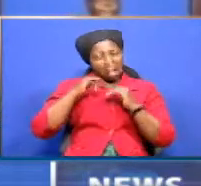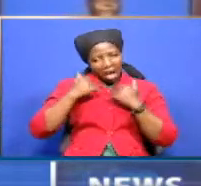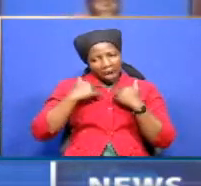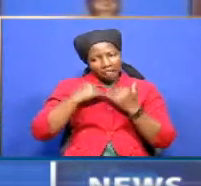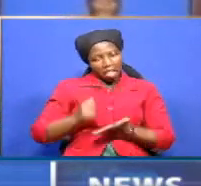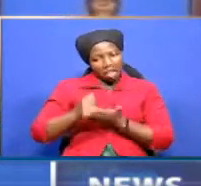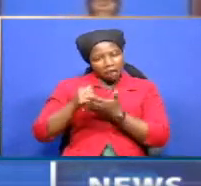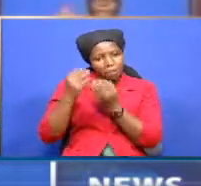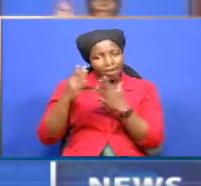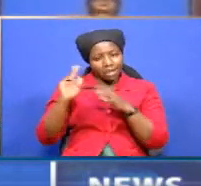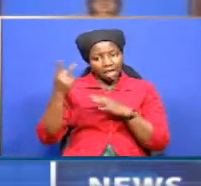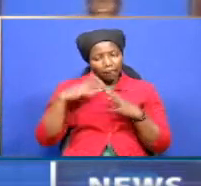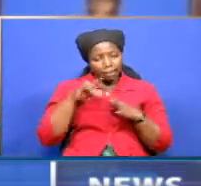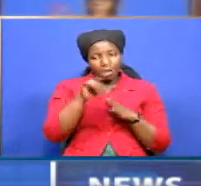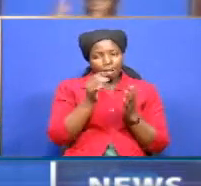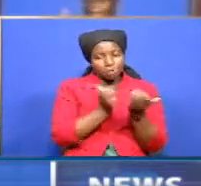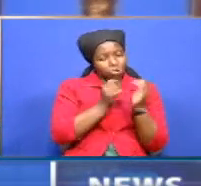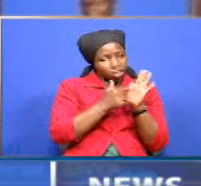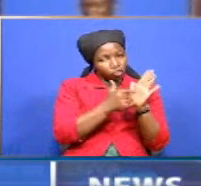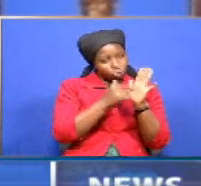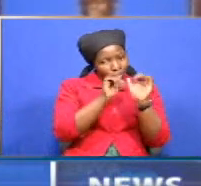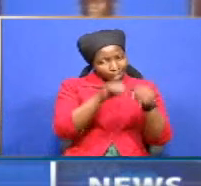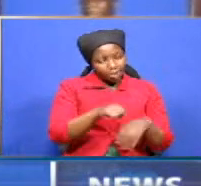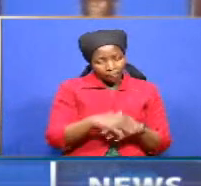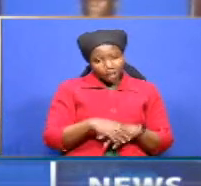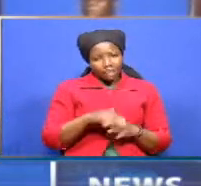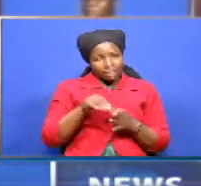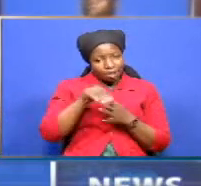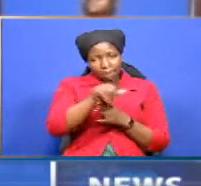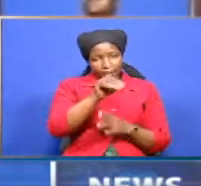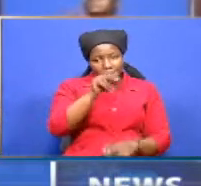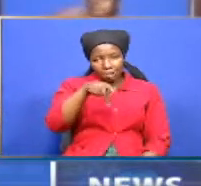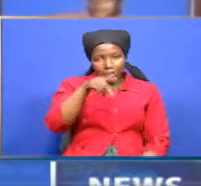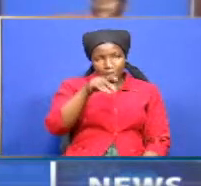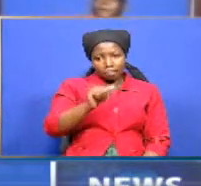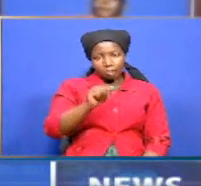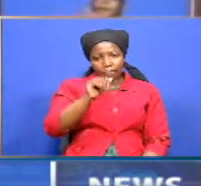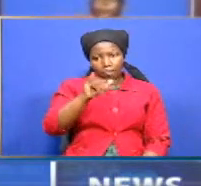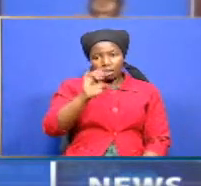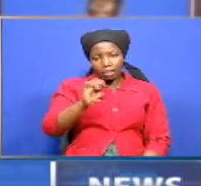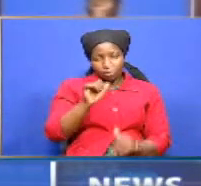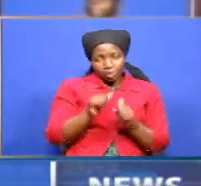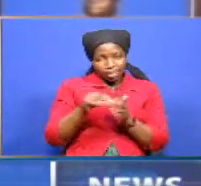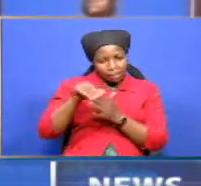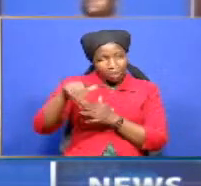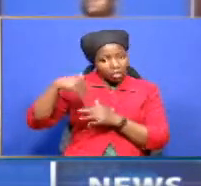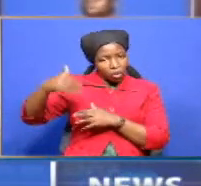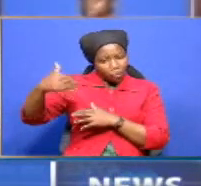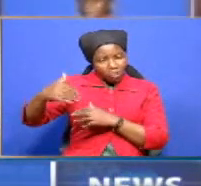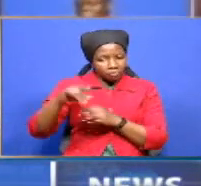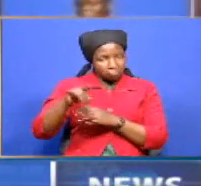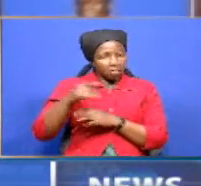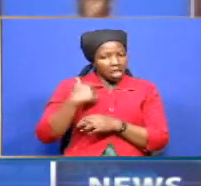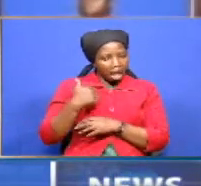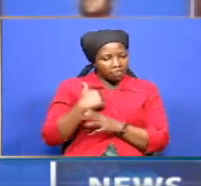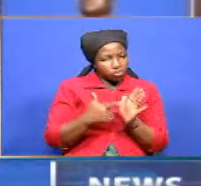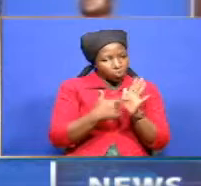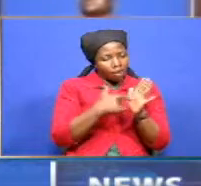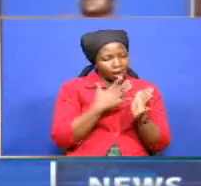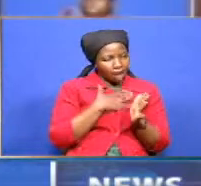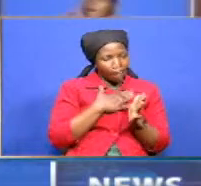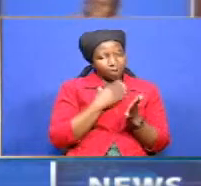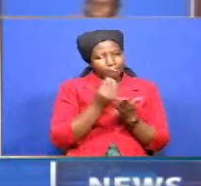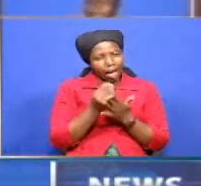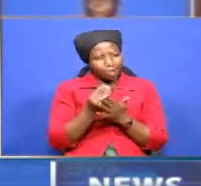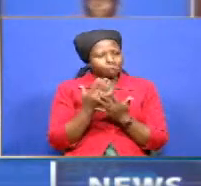businesses are able to demonstrate one the pay as you want they've been paying for their employees they're able to demonstrate these have been our cash flows these have been our